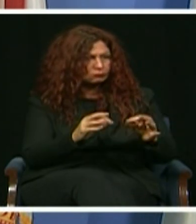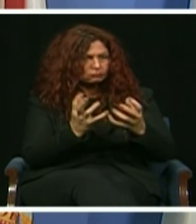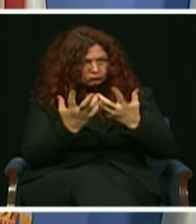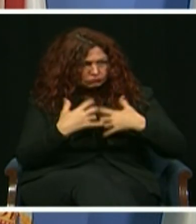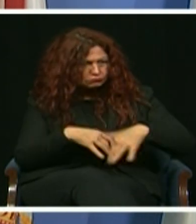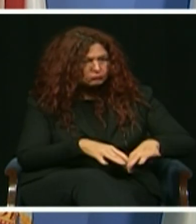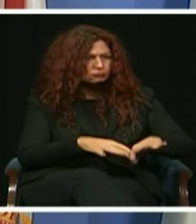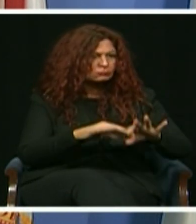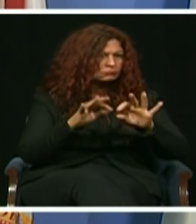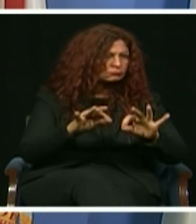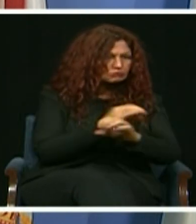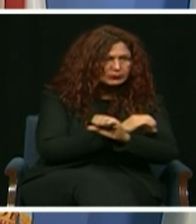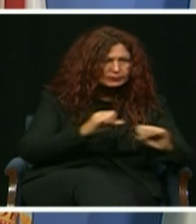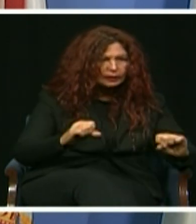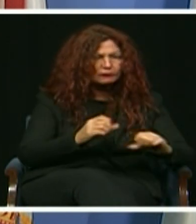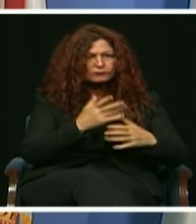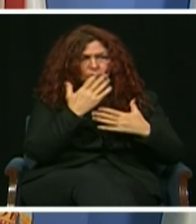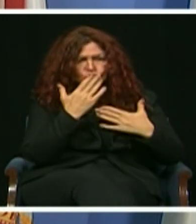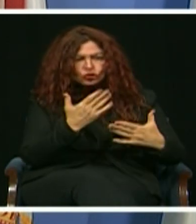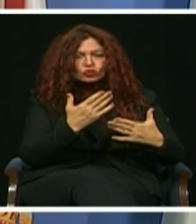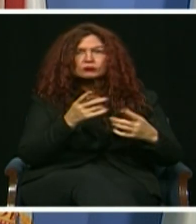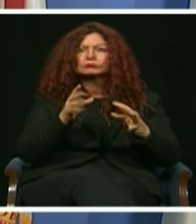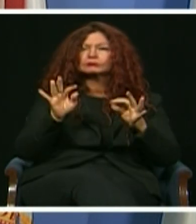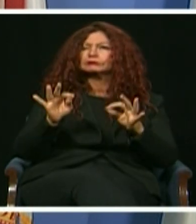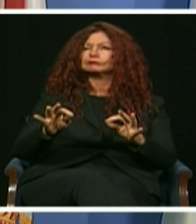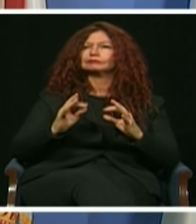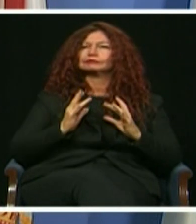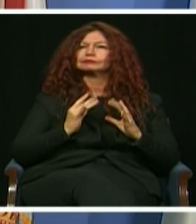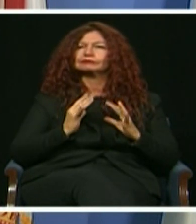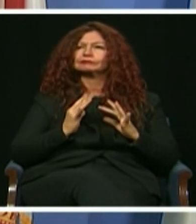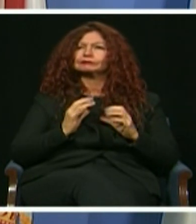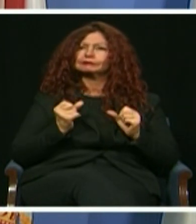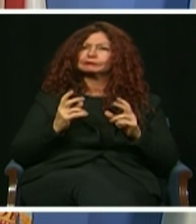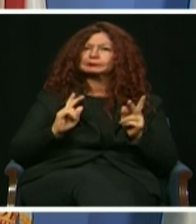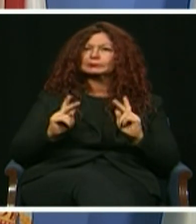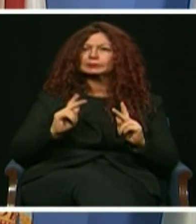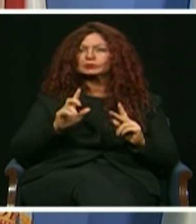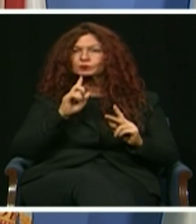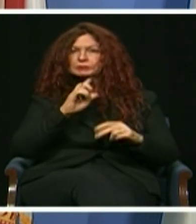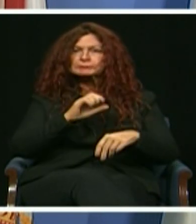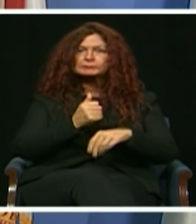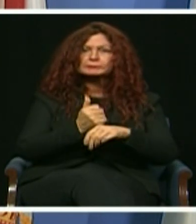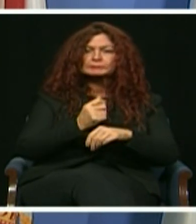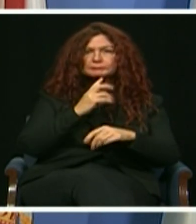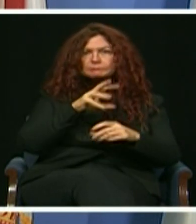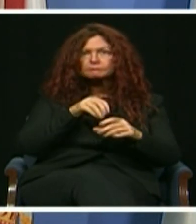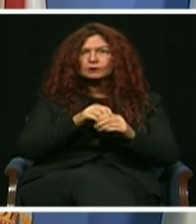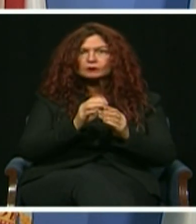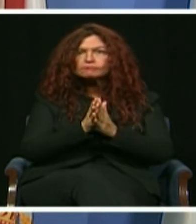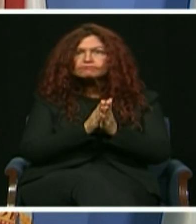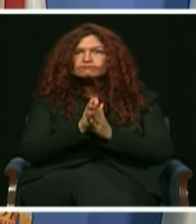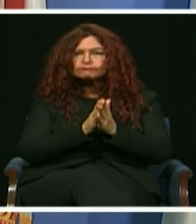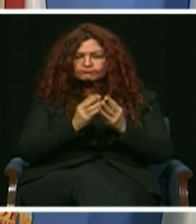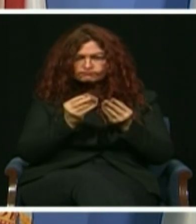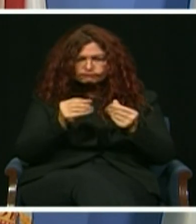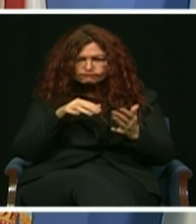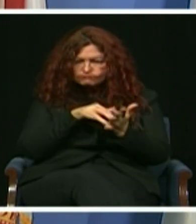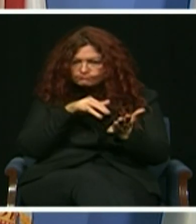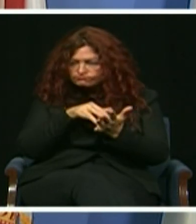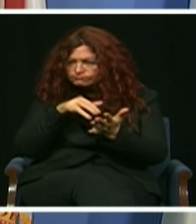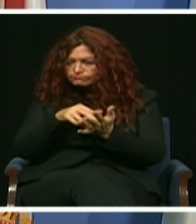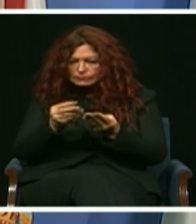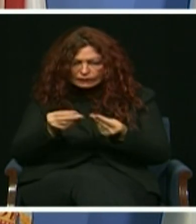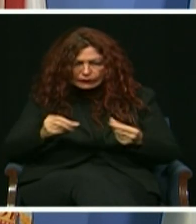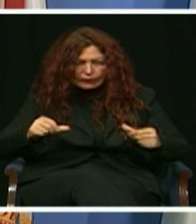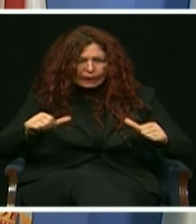to make this possible by developing an innovative geographic information system to provide data and analysis on ground and